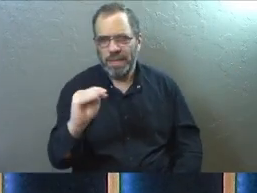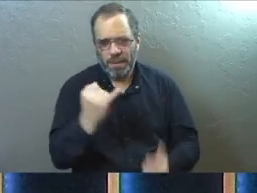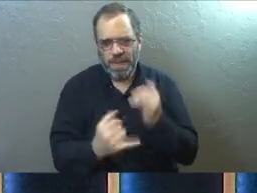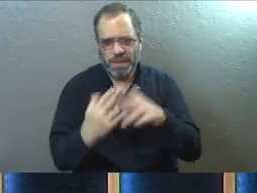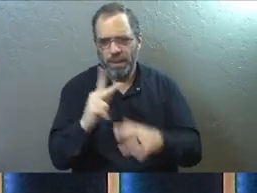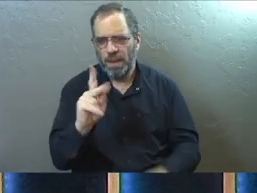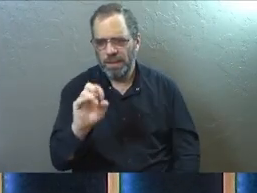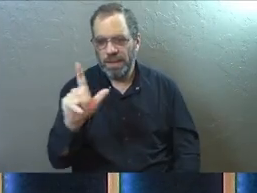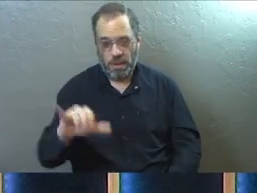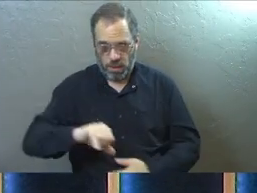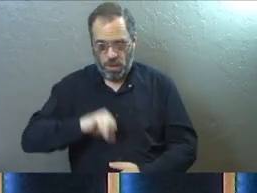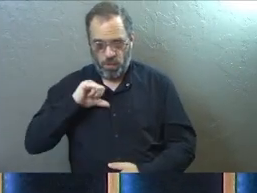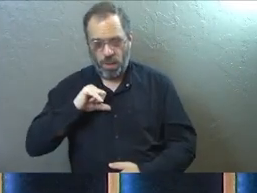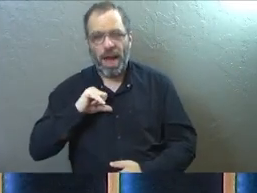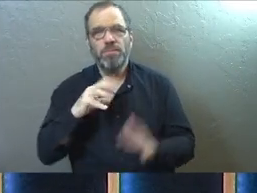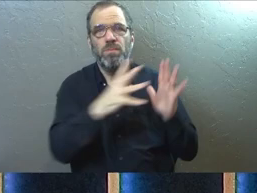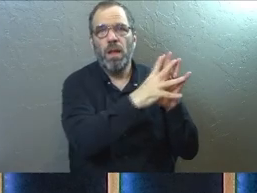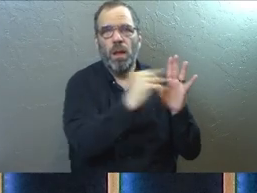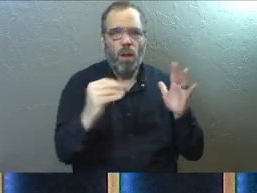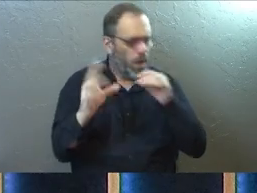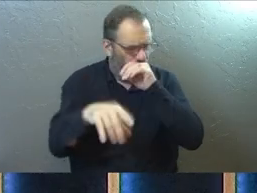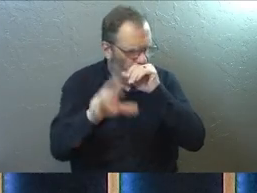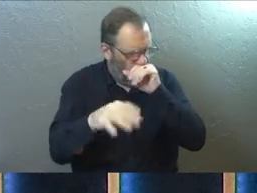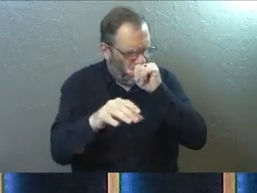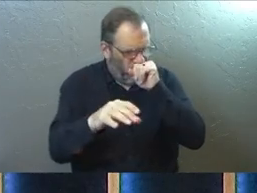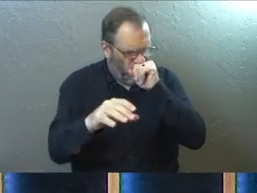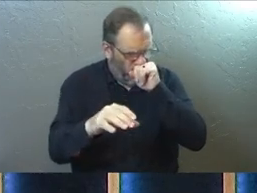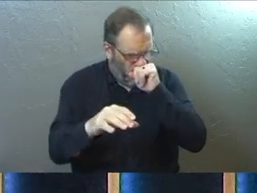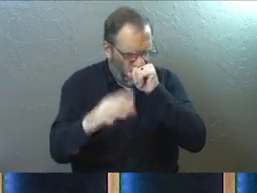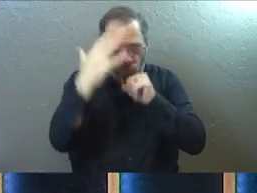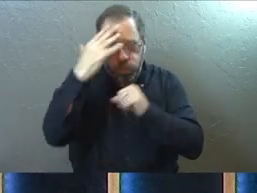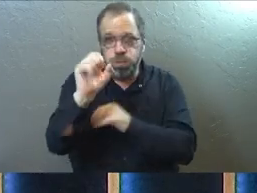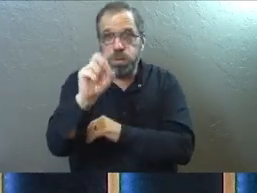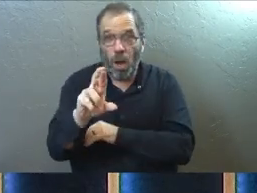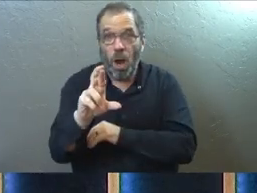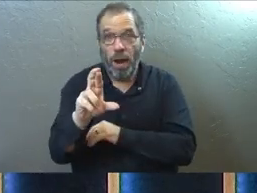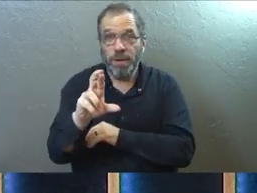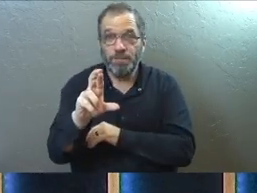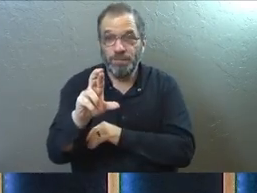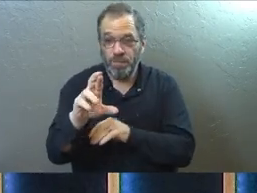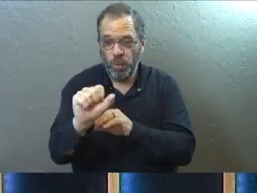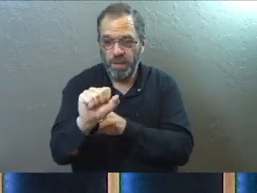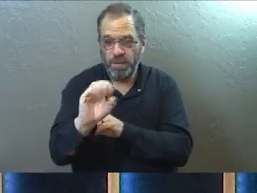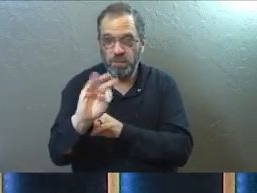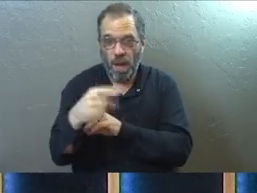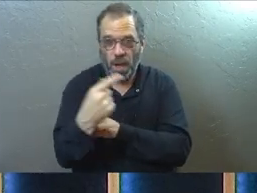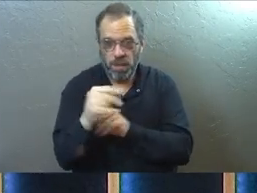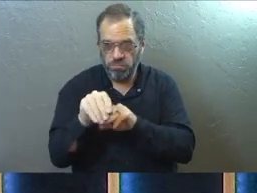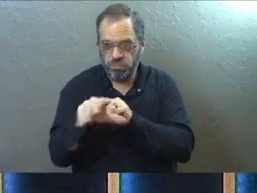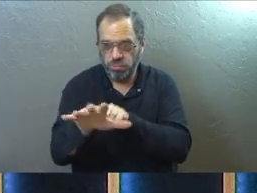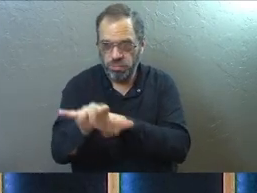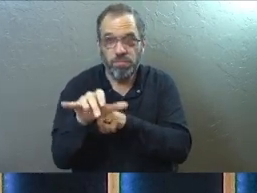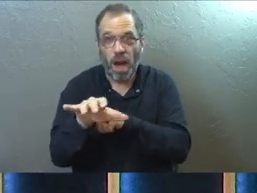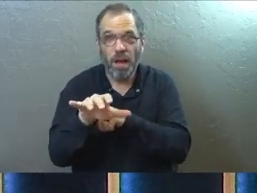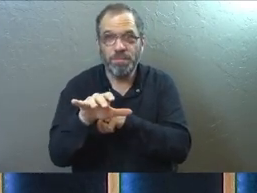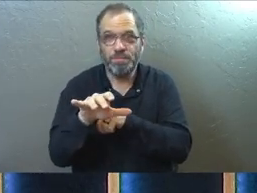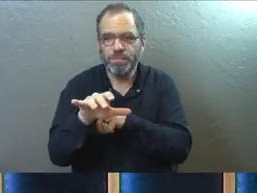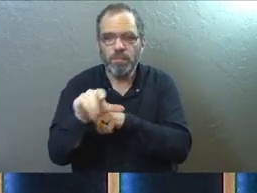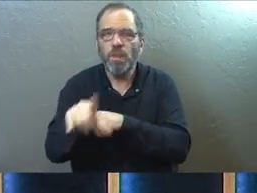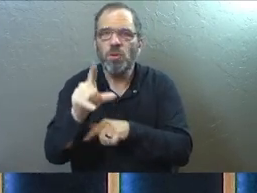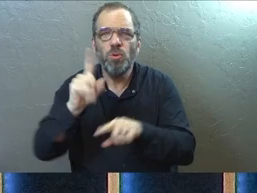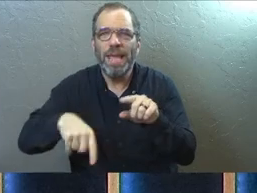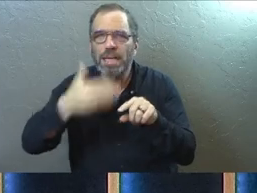like this. He said, pride is the carbon monoxide of sin. It silently and slowly kills you without even knowing.